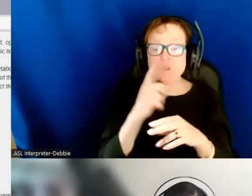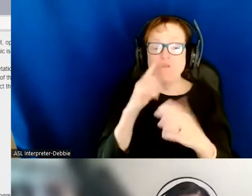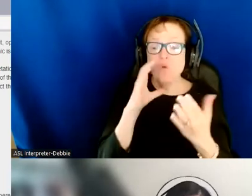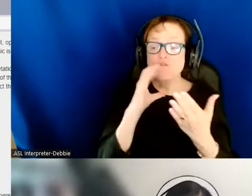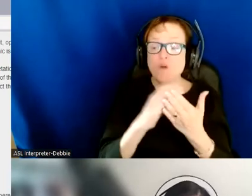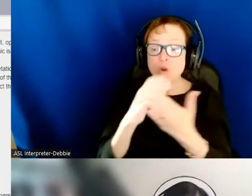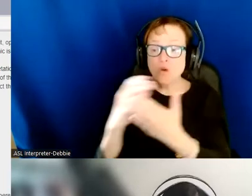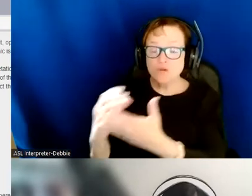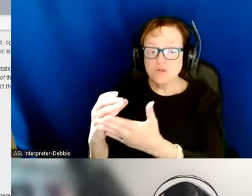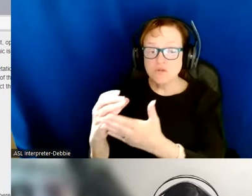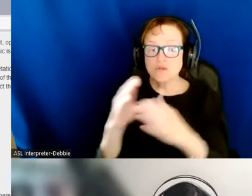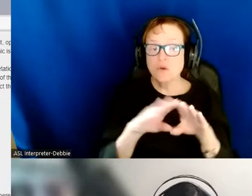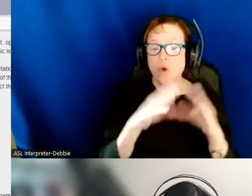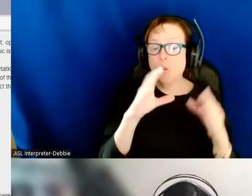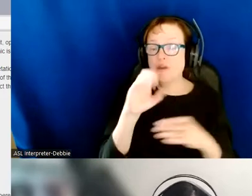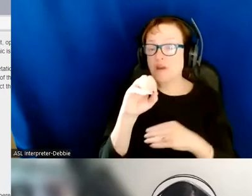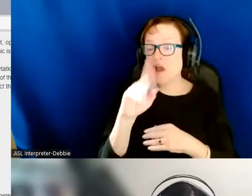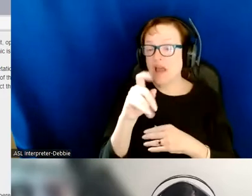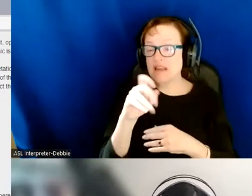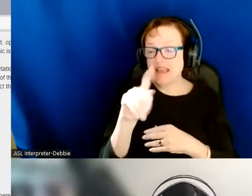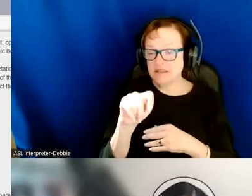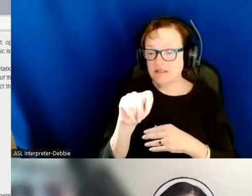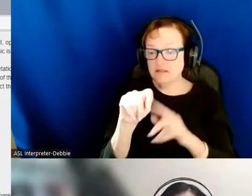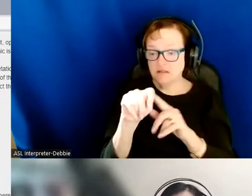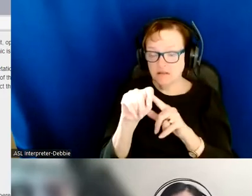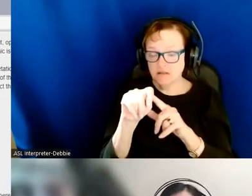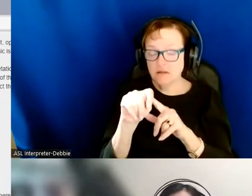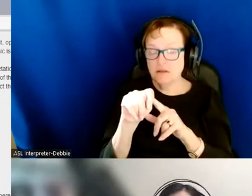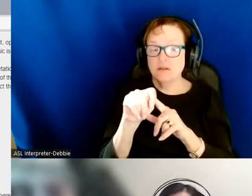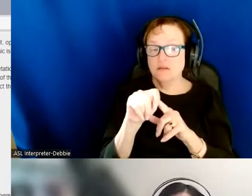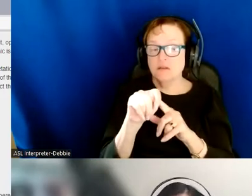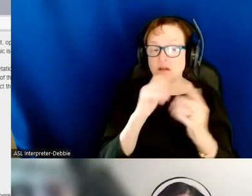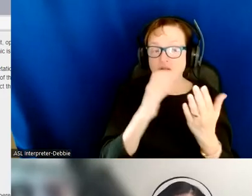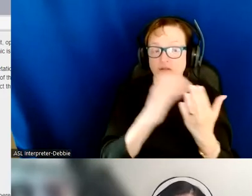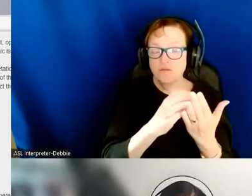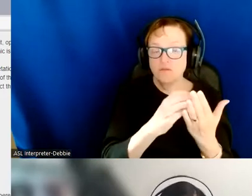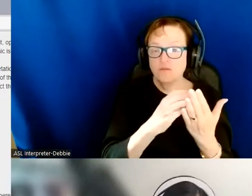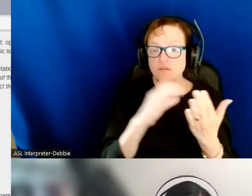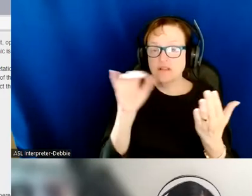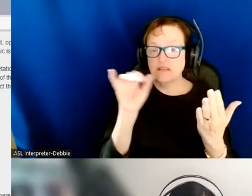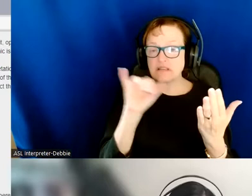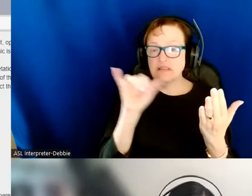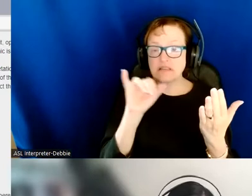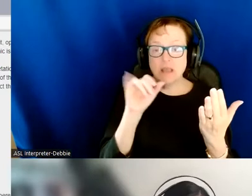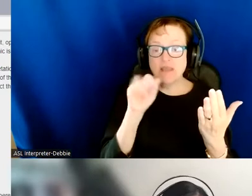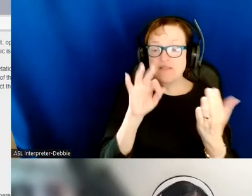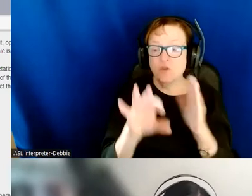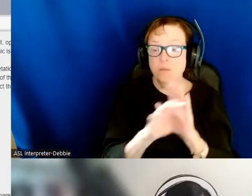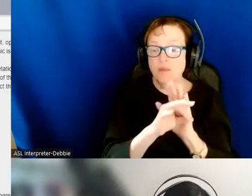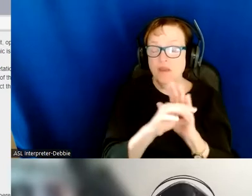do is open up context menu like on the so similarly to how you would select an image to